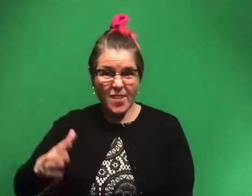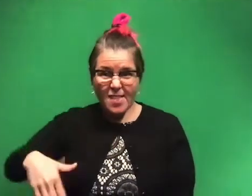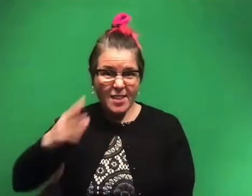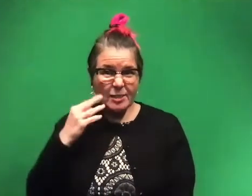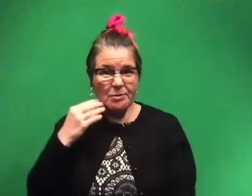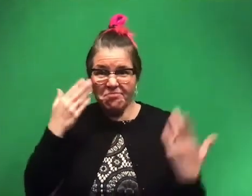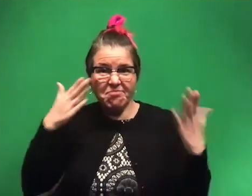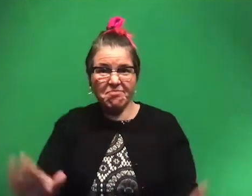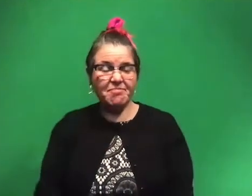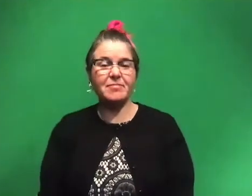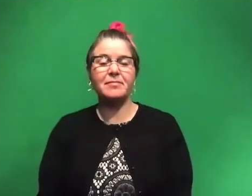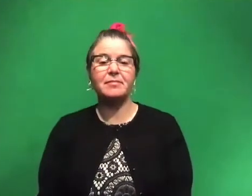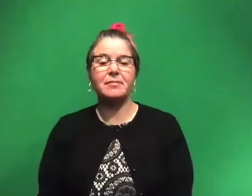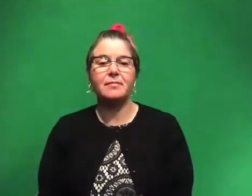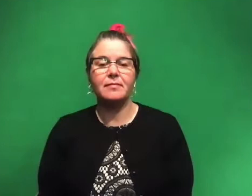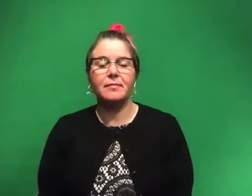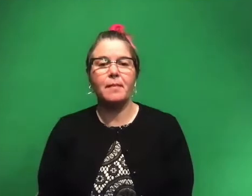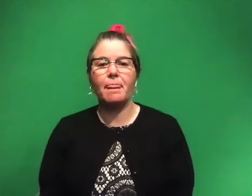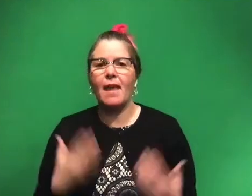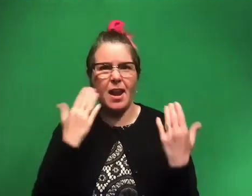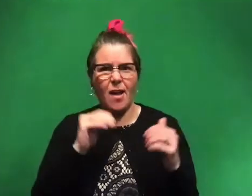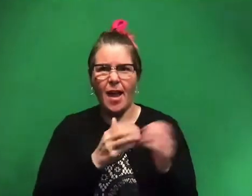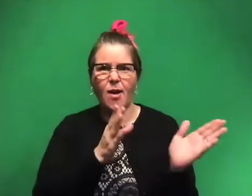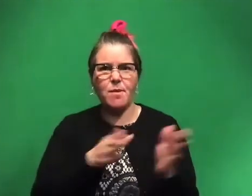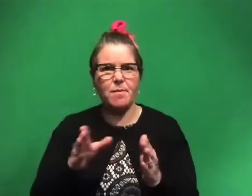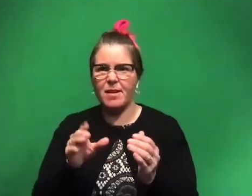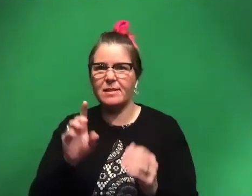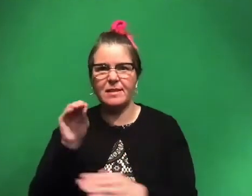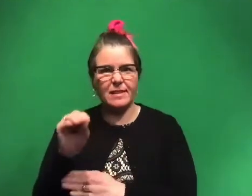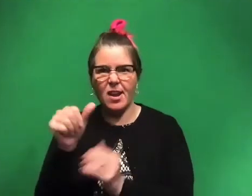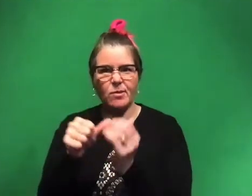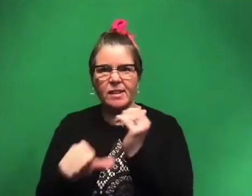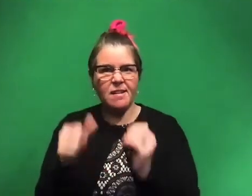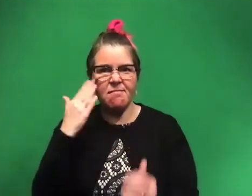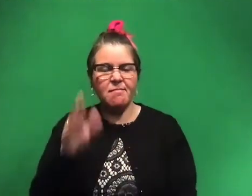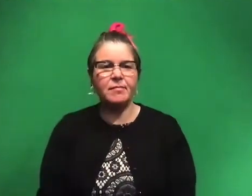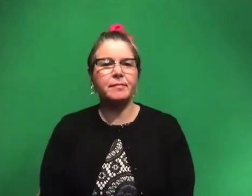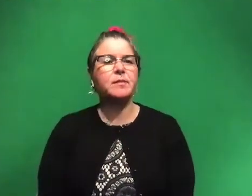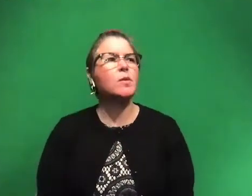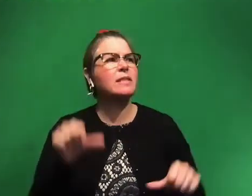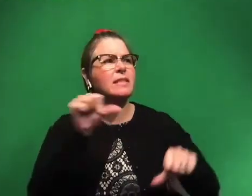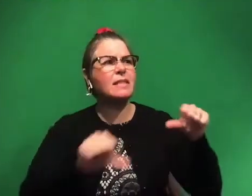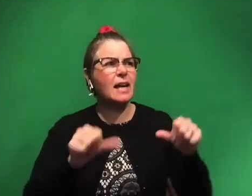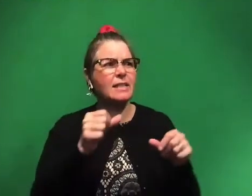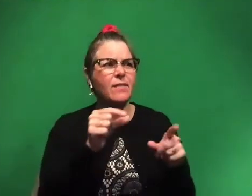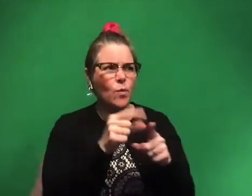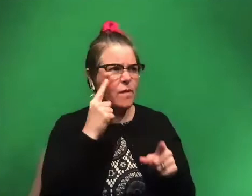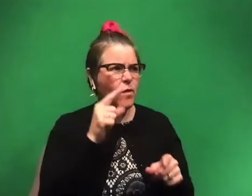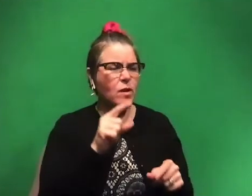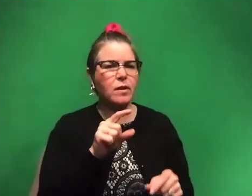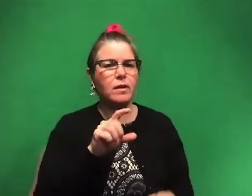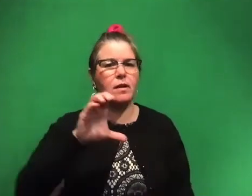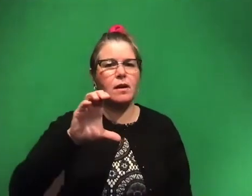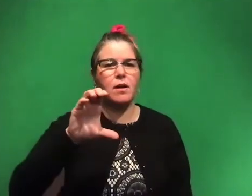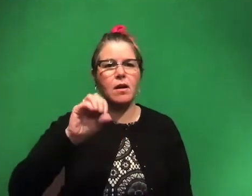know. Yeah. I don't know how to prepare dino dung. What's the scientific word for dino dung? Coprolite.